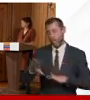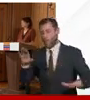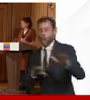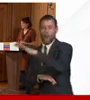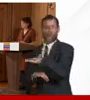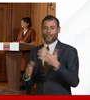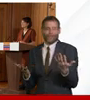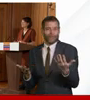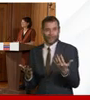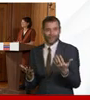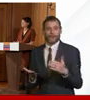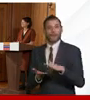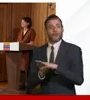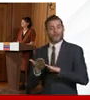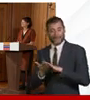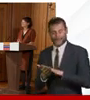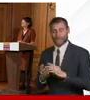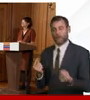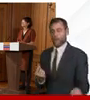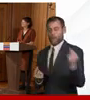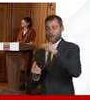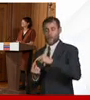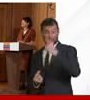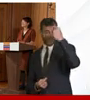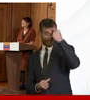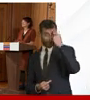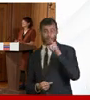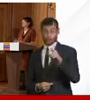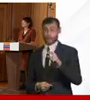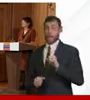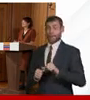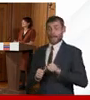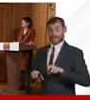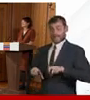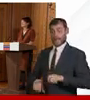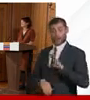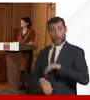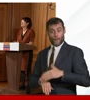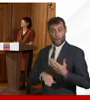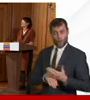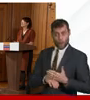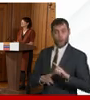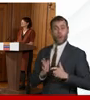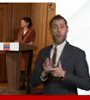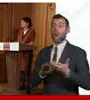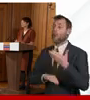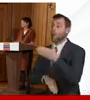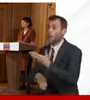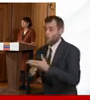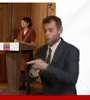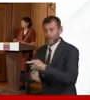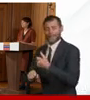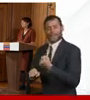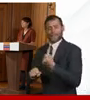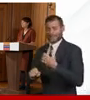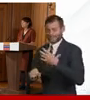family so again it's back to applying the principles if individuals can work safely they can keep a distance apart um and they also I think